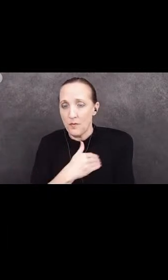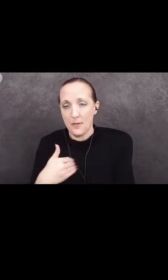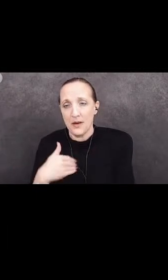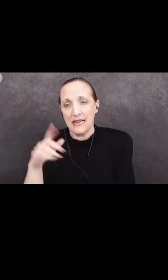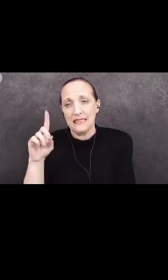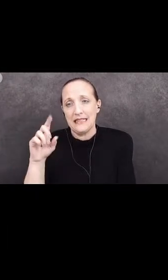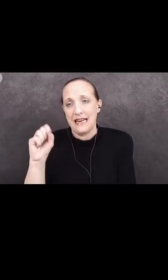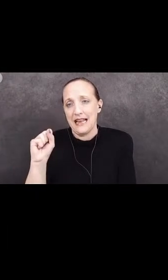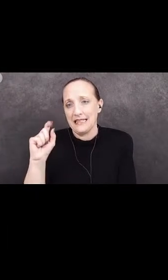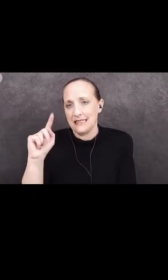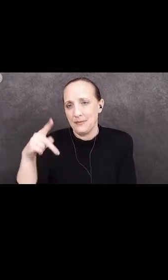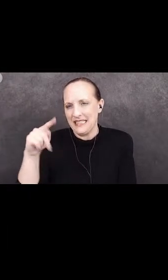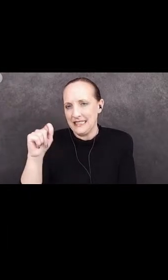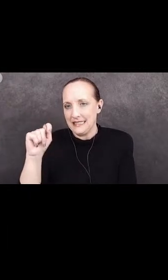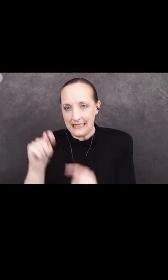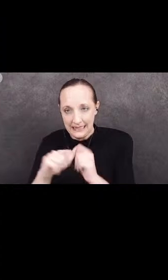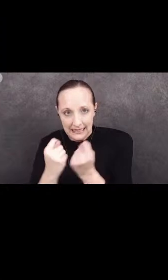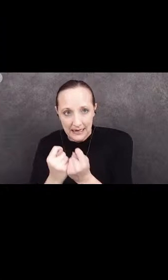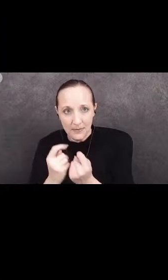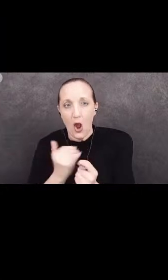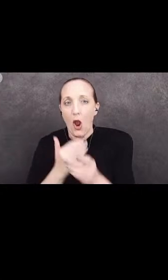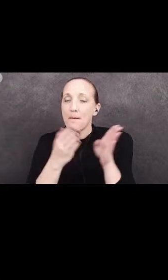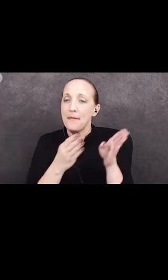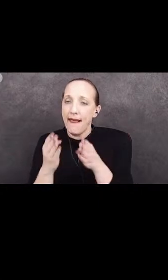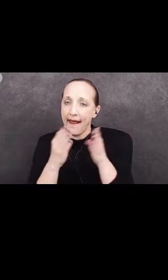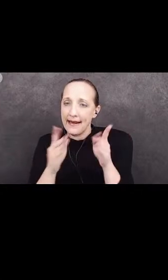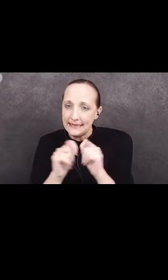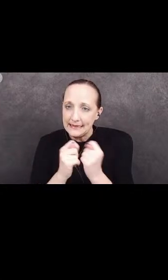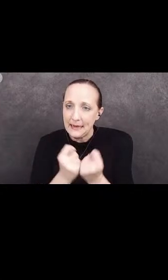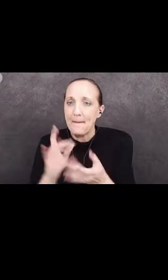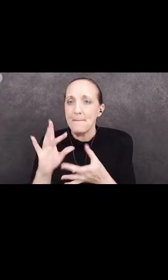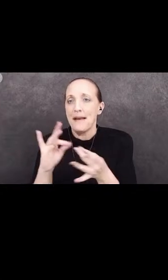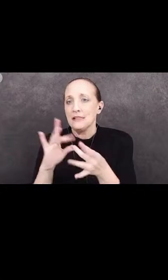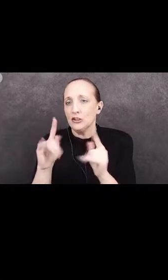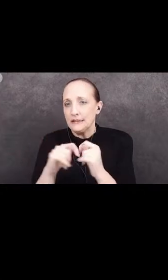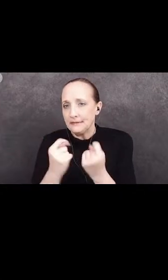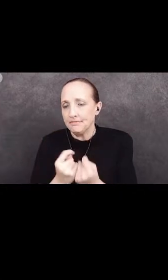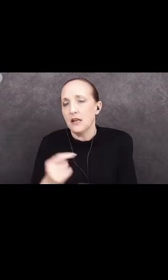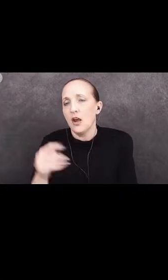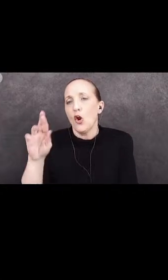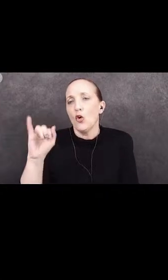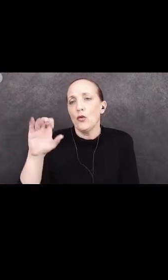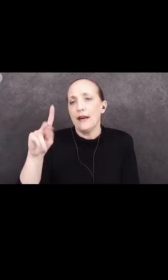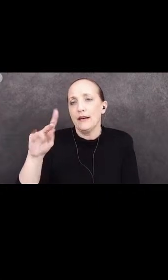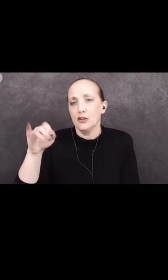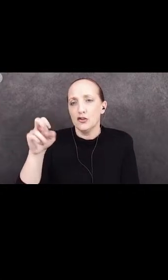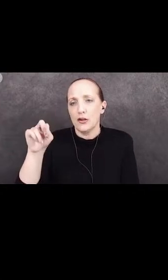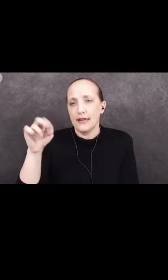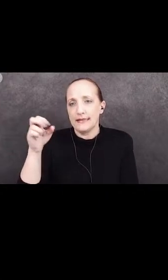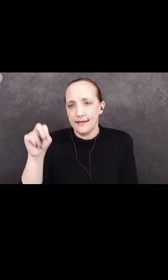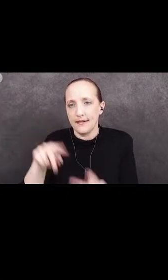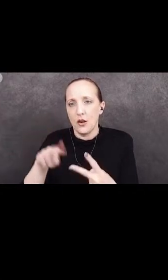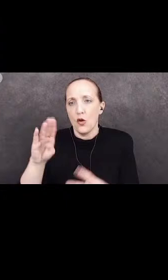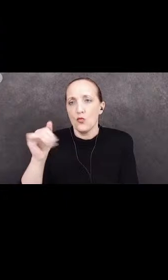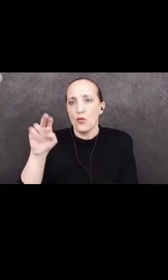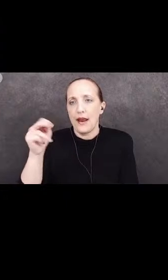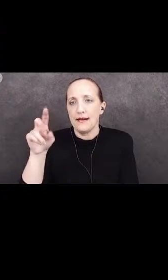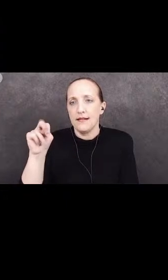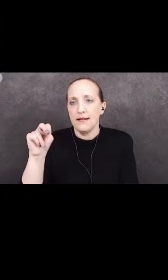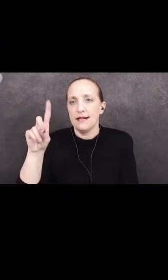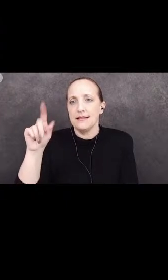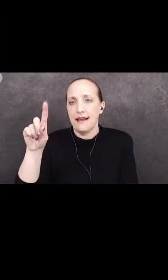our planning team and our messaging team. We have, of course, Mr. Rick Jensen, Mr. Brandon Dade,